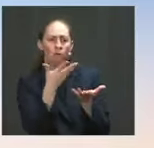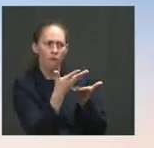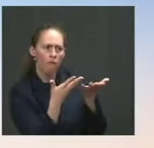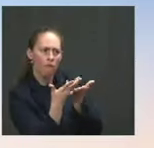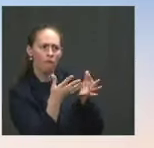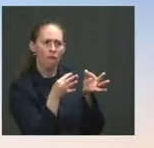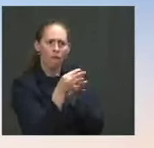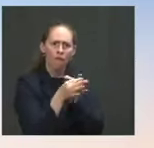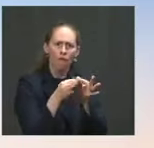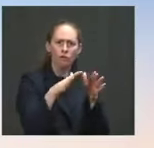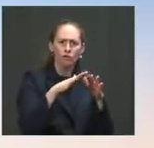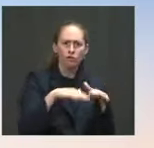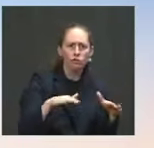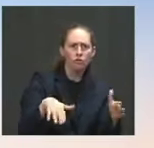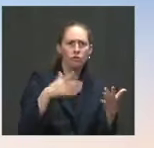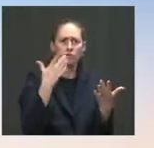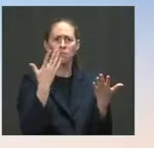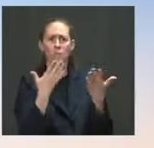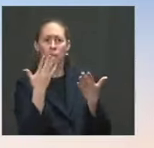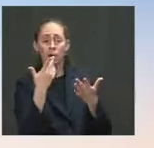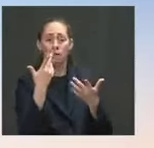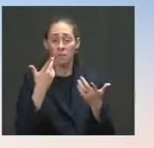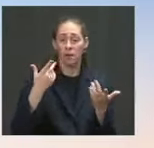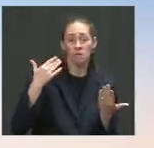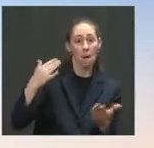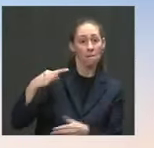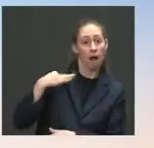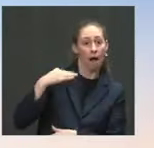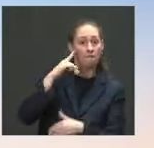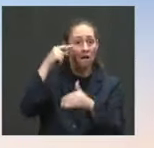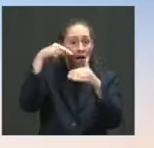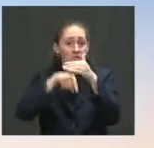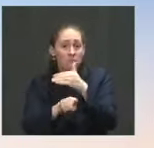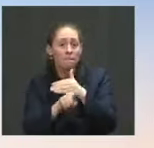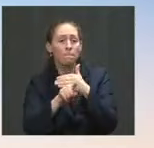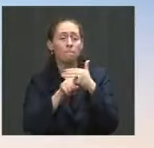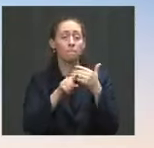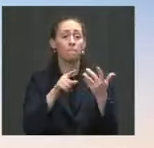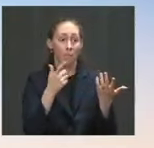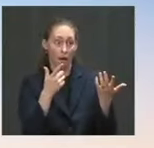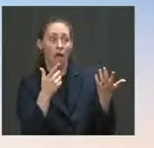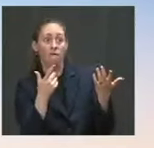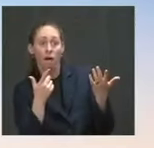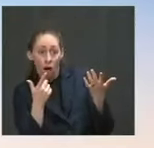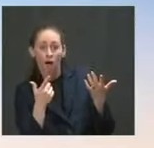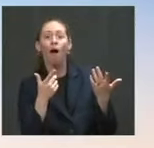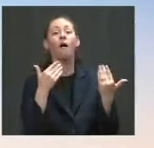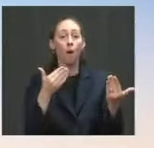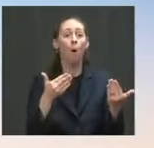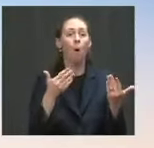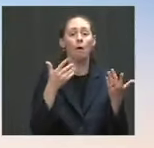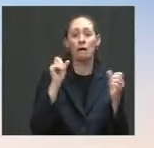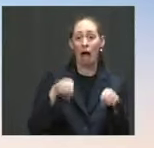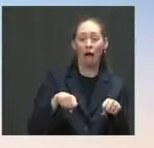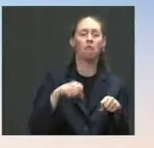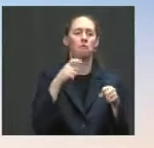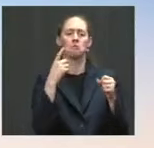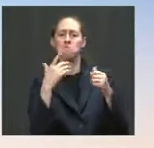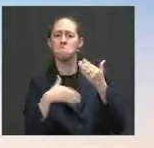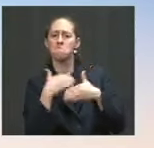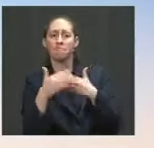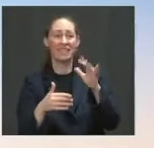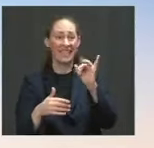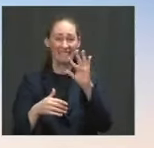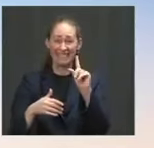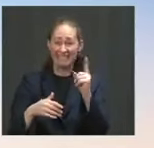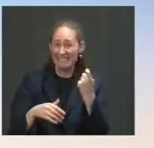applying for asylum. If they do, of course, they would go through the process. If they do not, this would allow for removal on